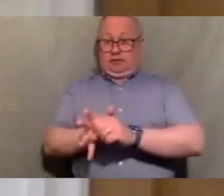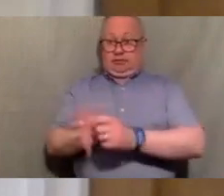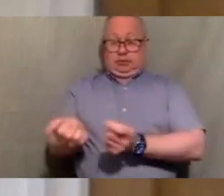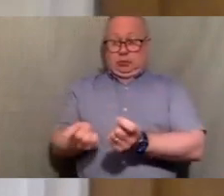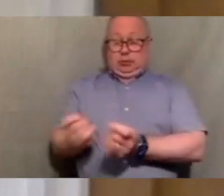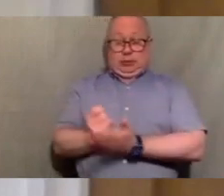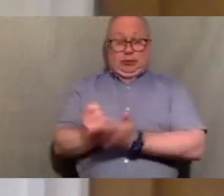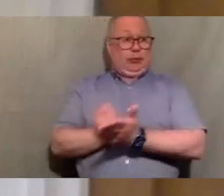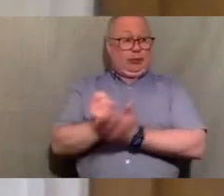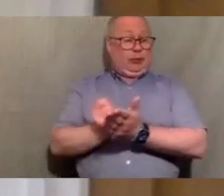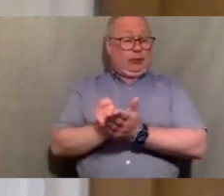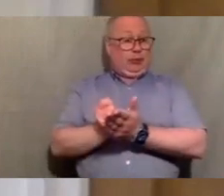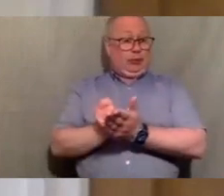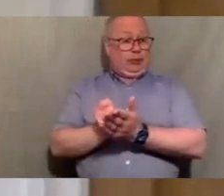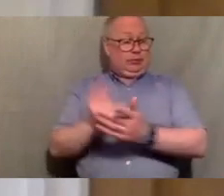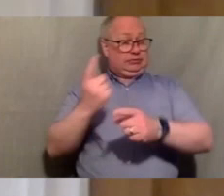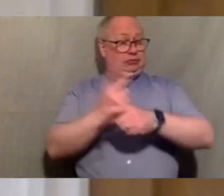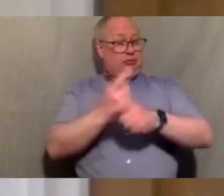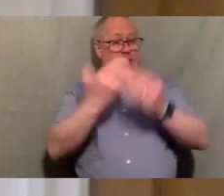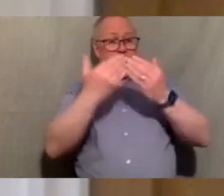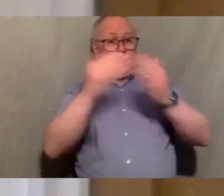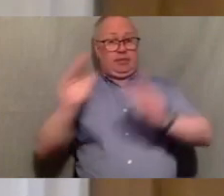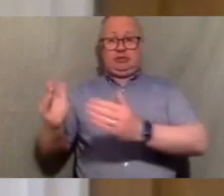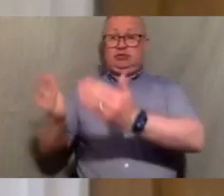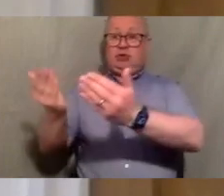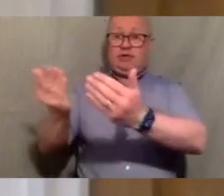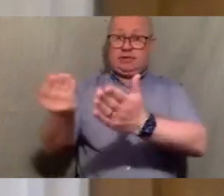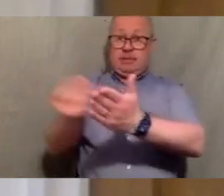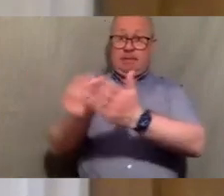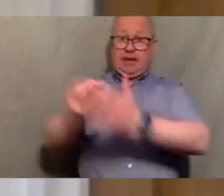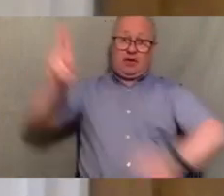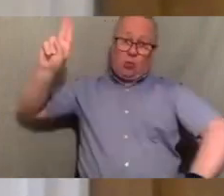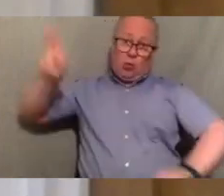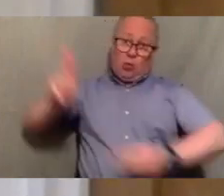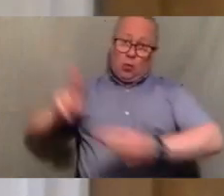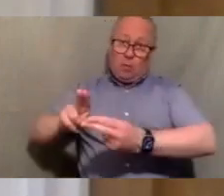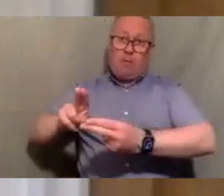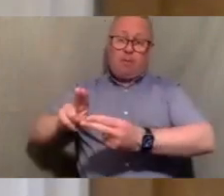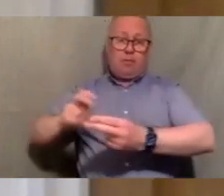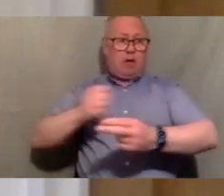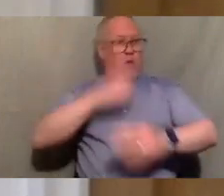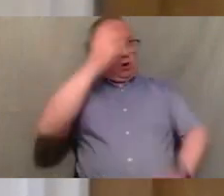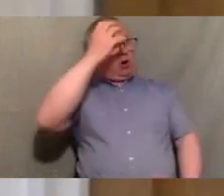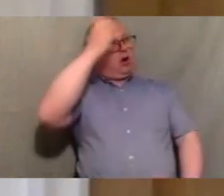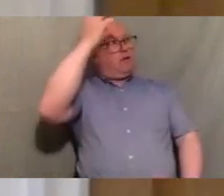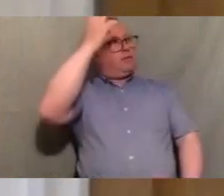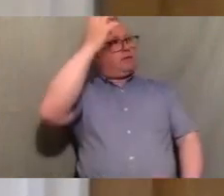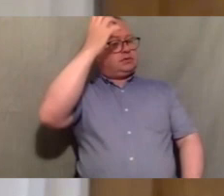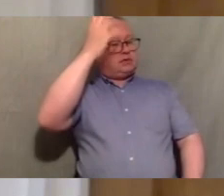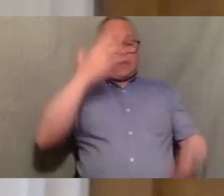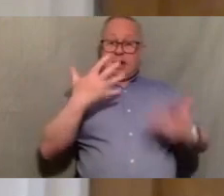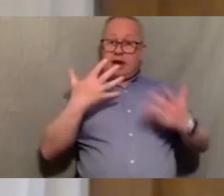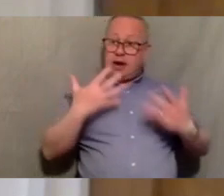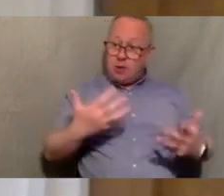steven talking about public services and and they've been starved of money but even so our governments have have been able to take the kind of action um